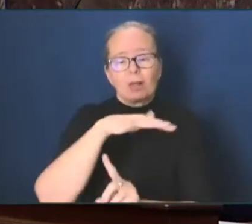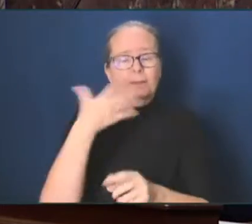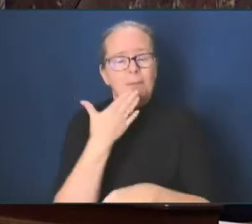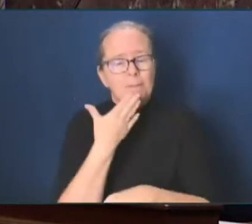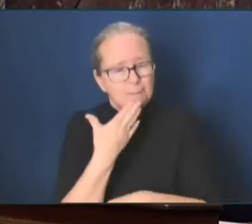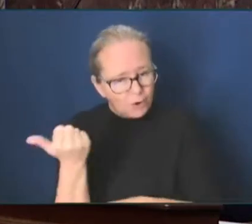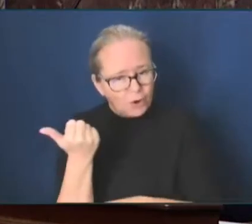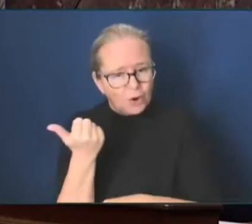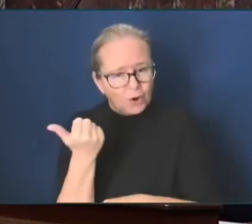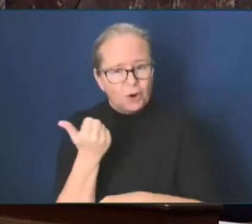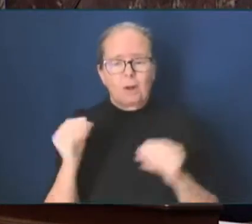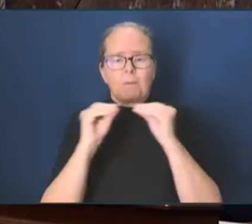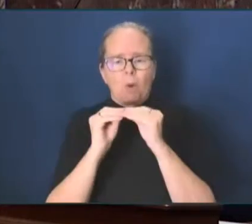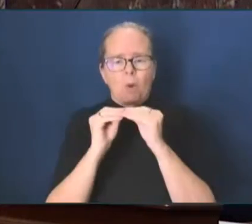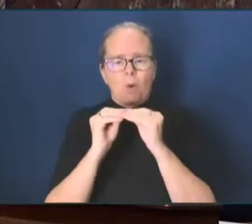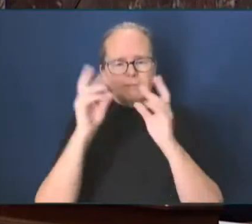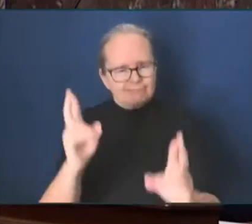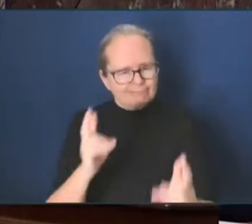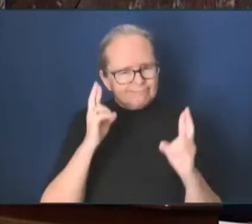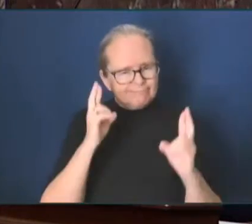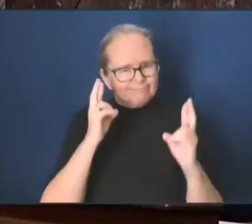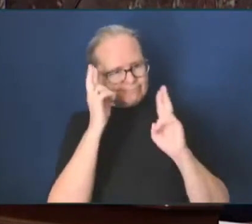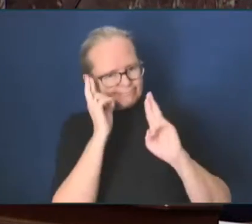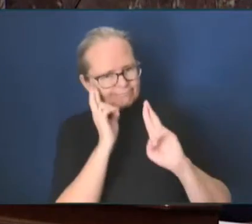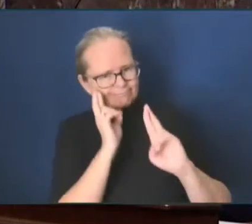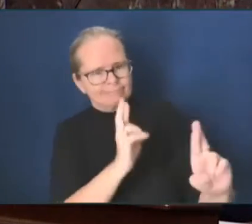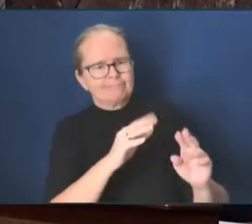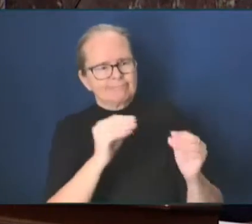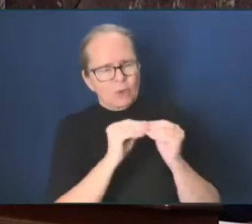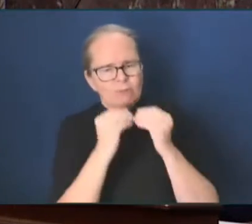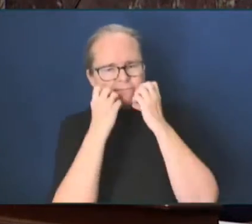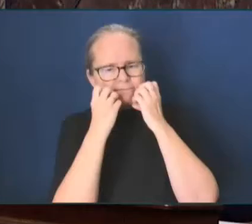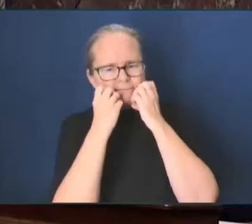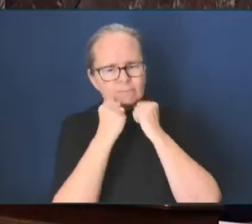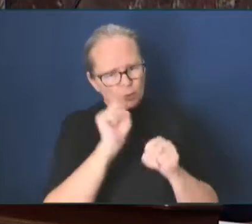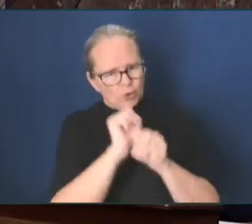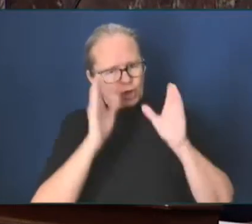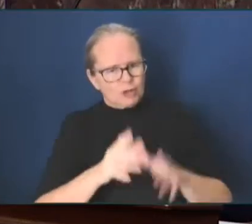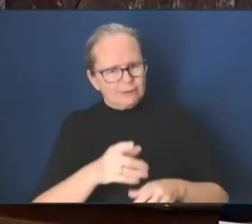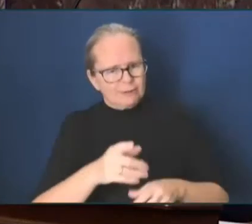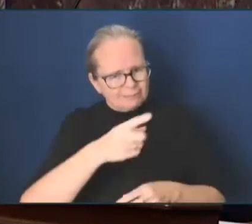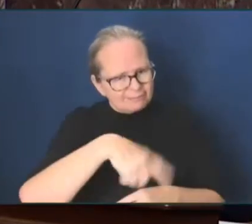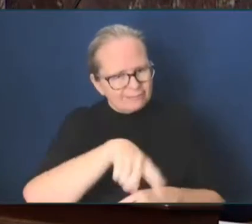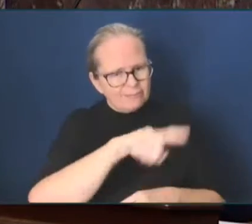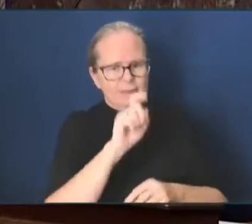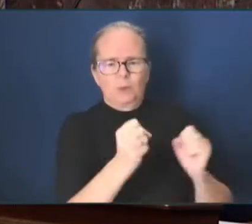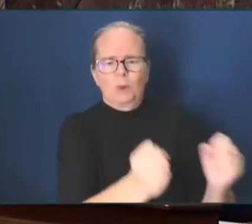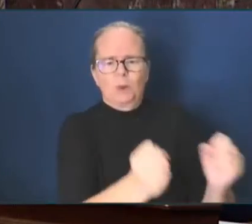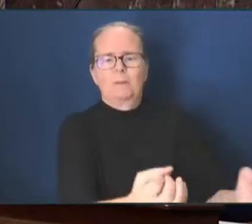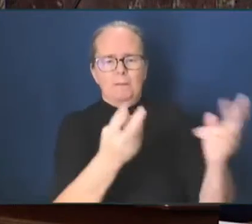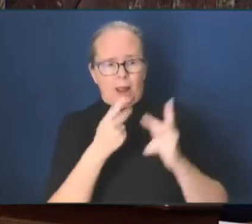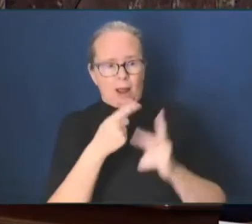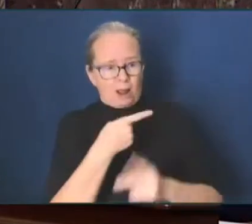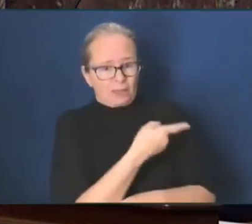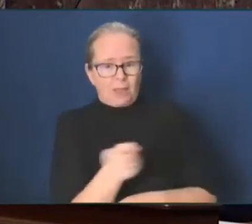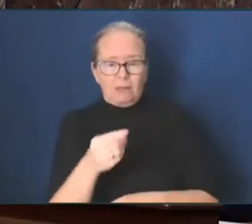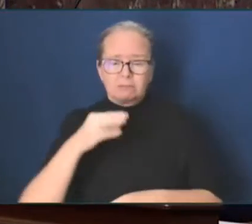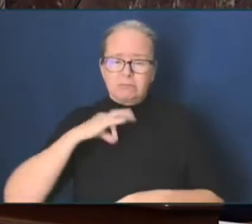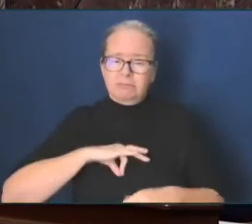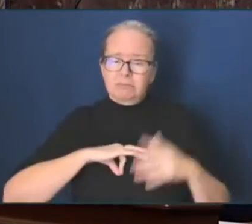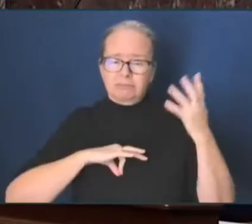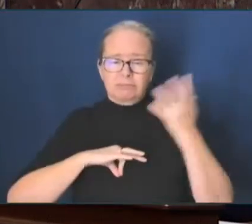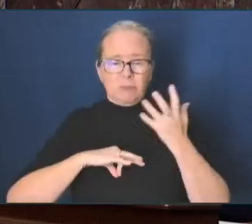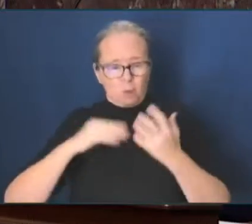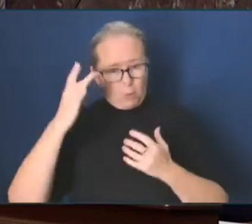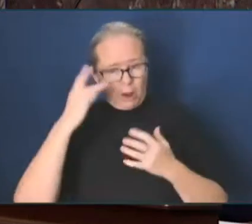across the province benefit because of improved care. Thank you to the health authorities and Providence Healthcare